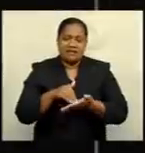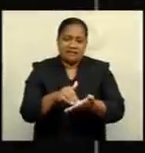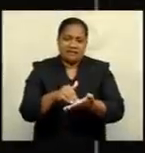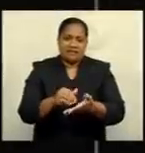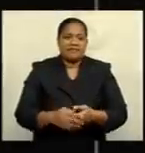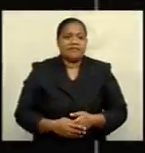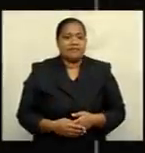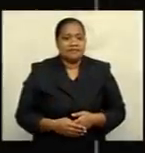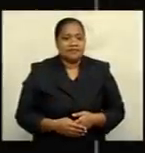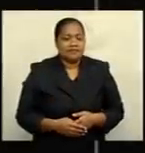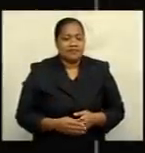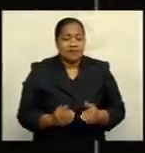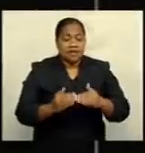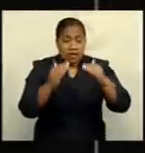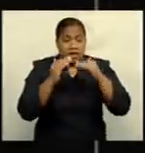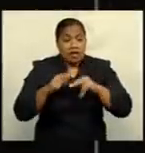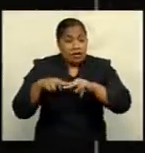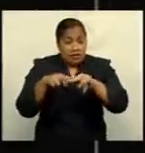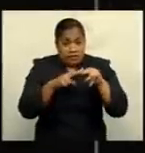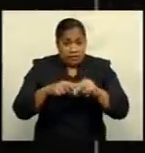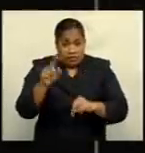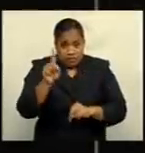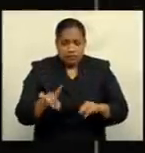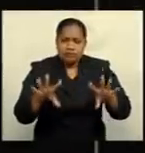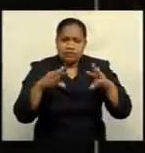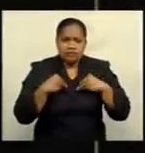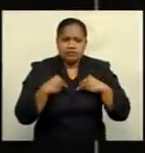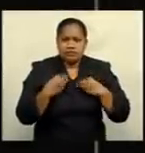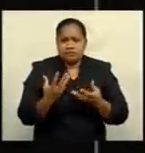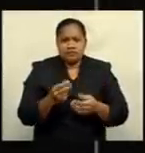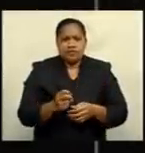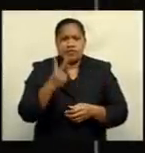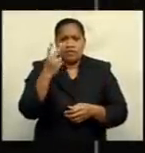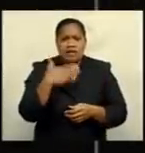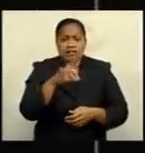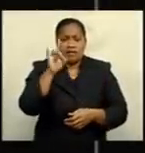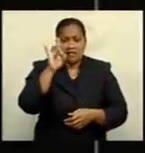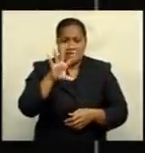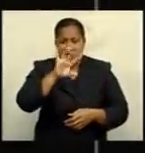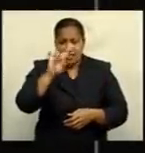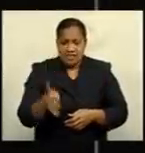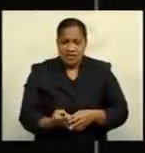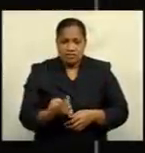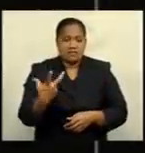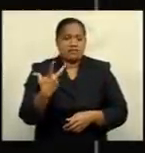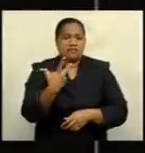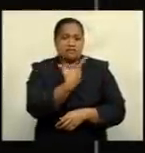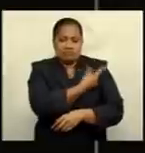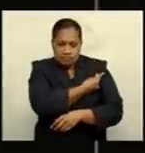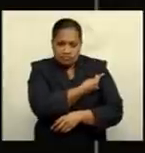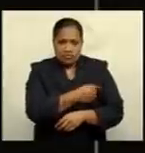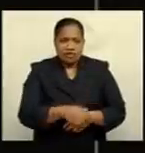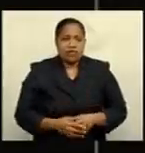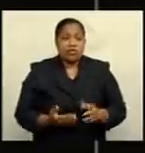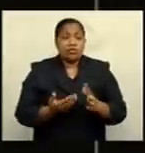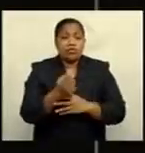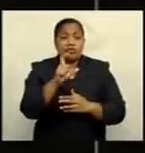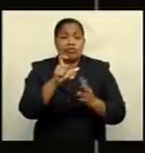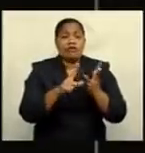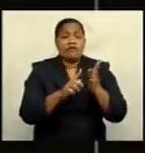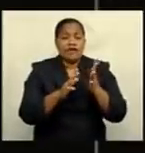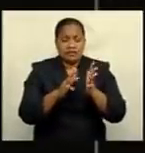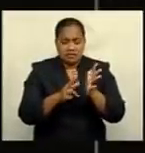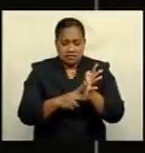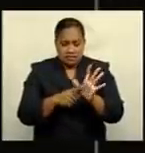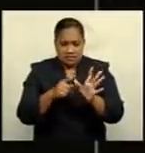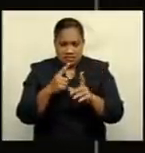Fiji has to date received almost 310,000 doses of COVID-19 vaccines through the COVAX facility. UN